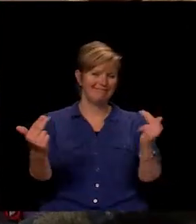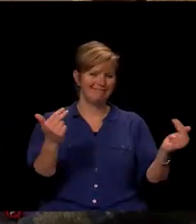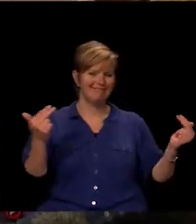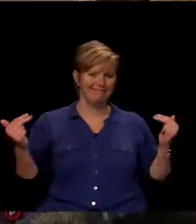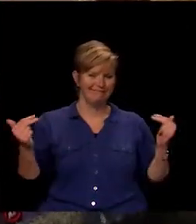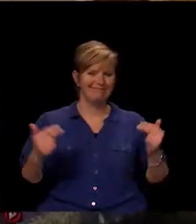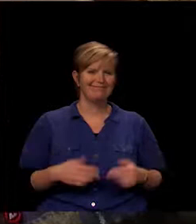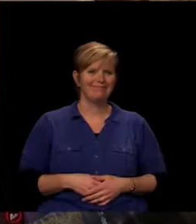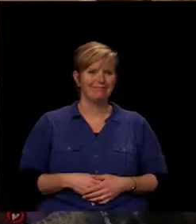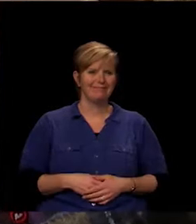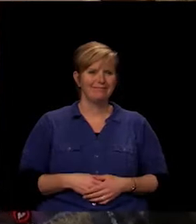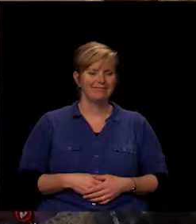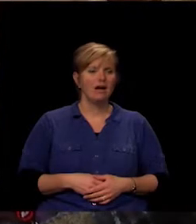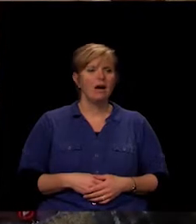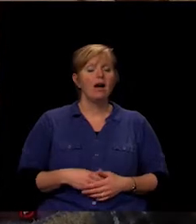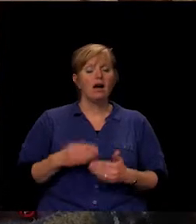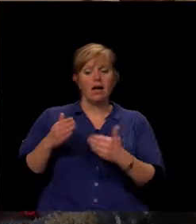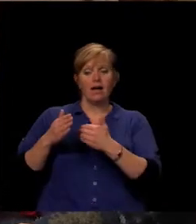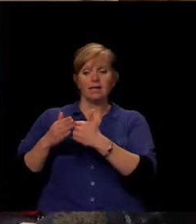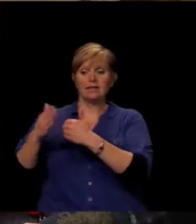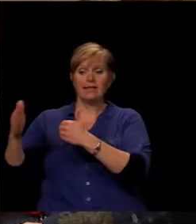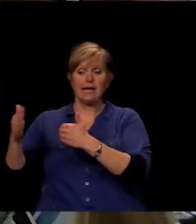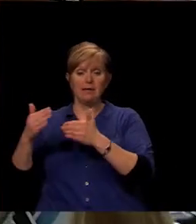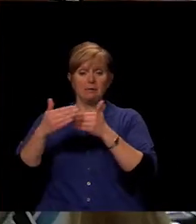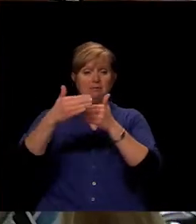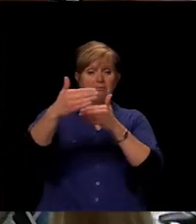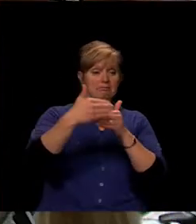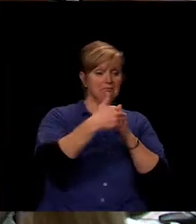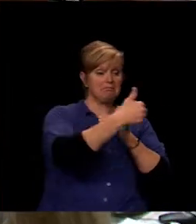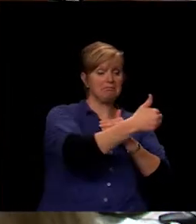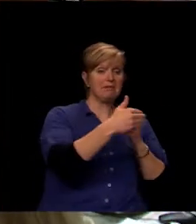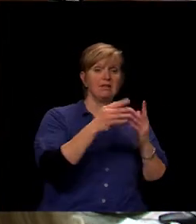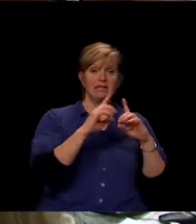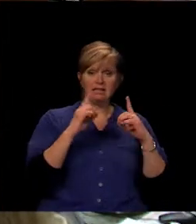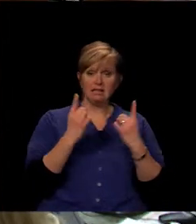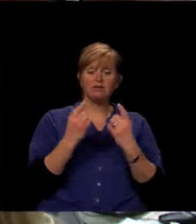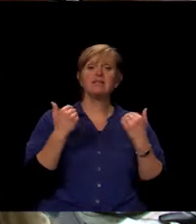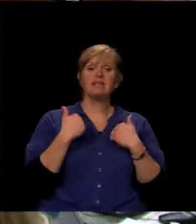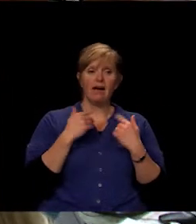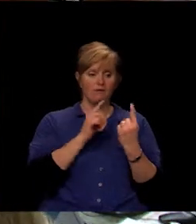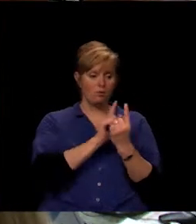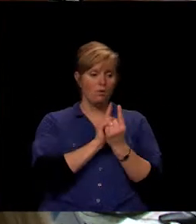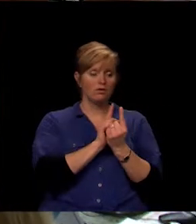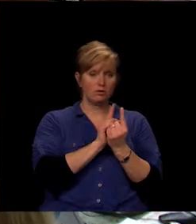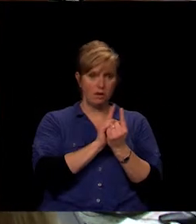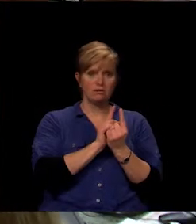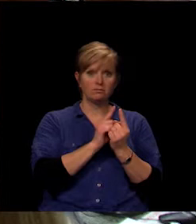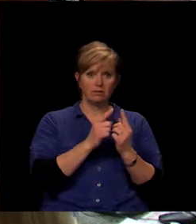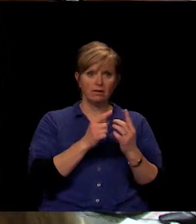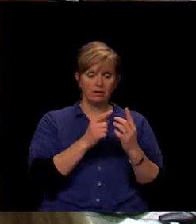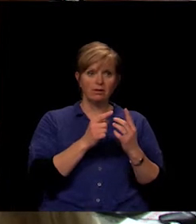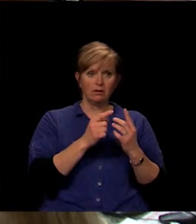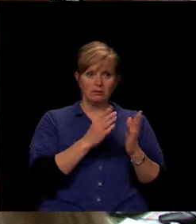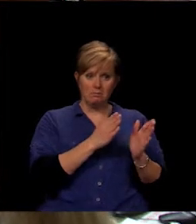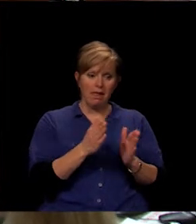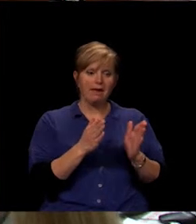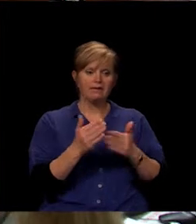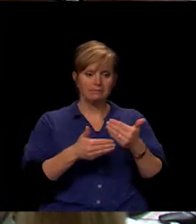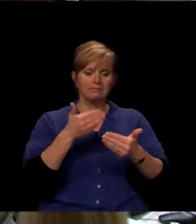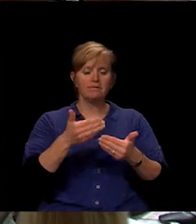We have neighboring districts who have one-to-one initiatives. I'm sure we can look at how they're doing it and see how successful they've been.